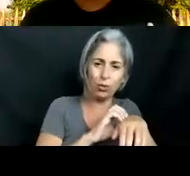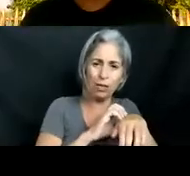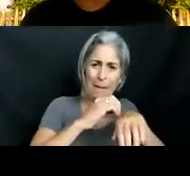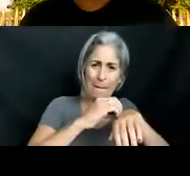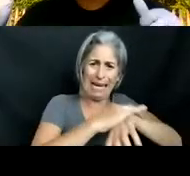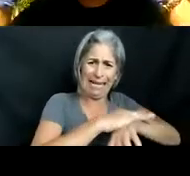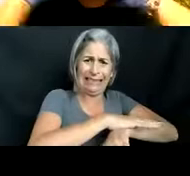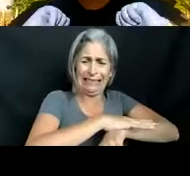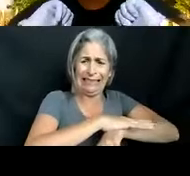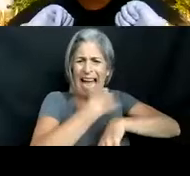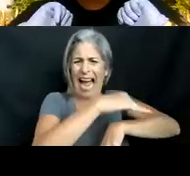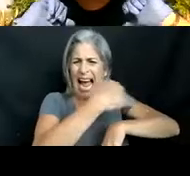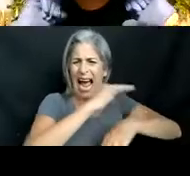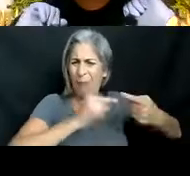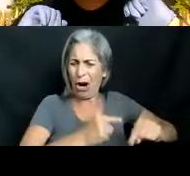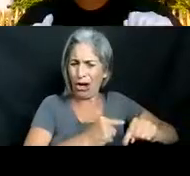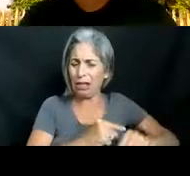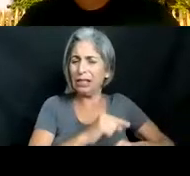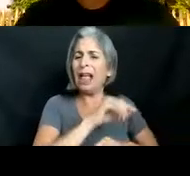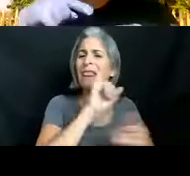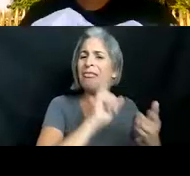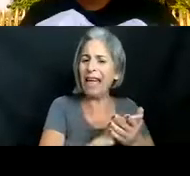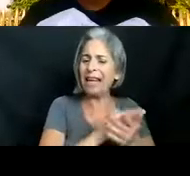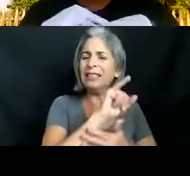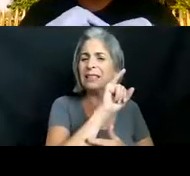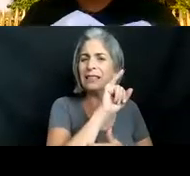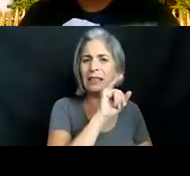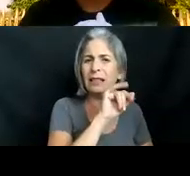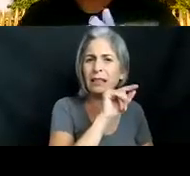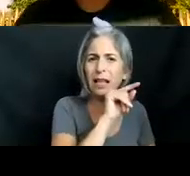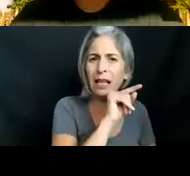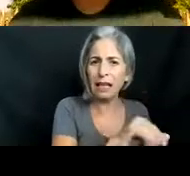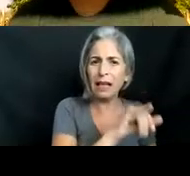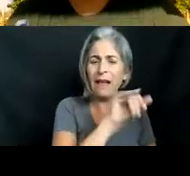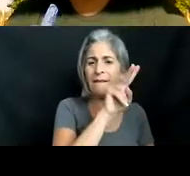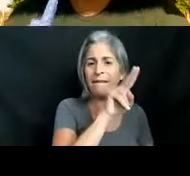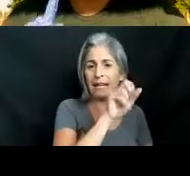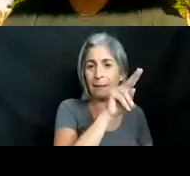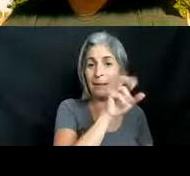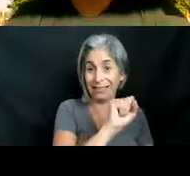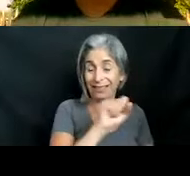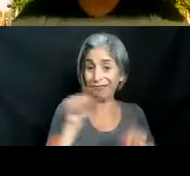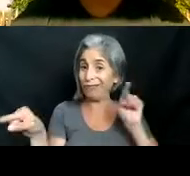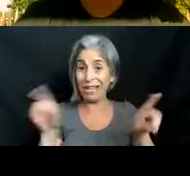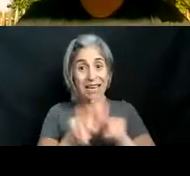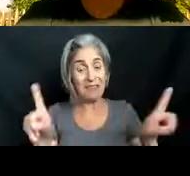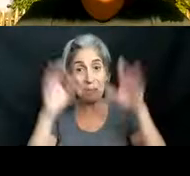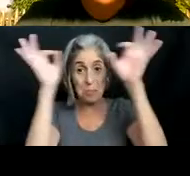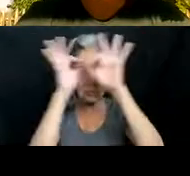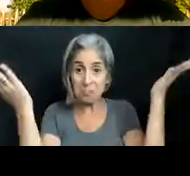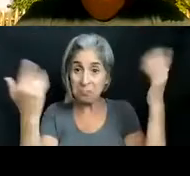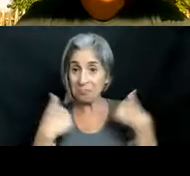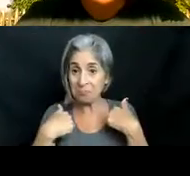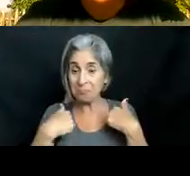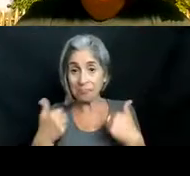it's venomous. So ingestion is poison, injection is venomous. So they have 18 venomous spines.